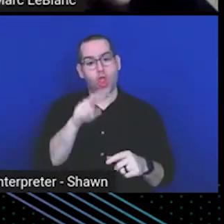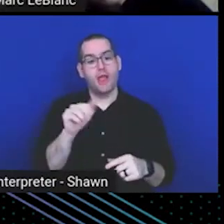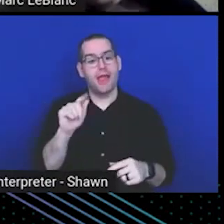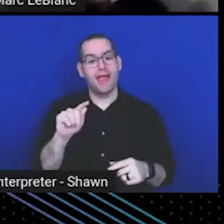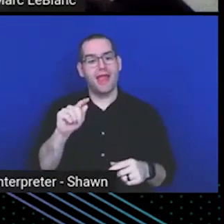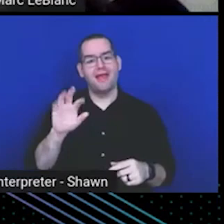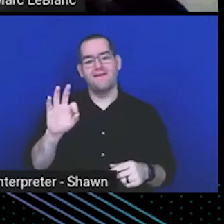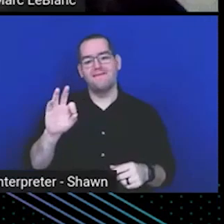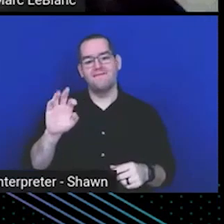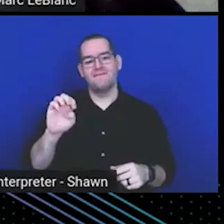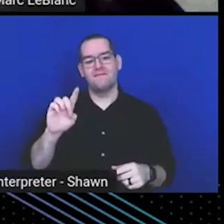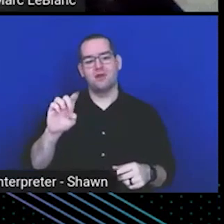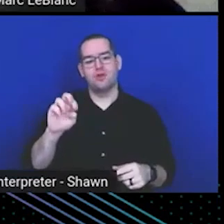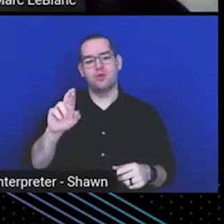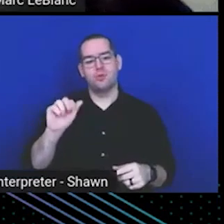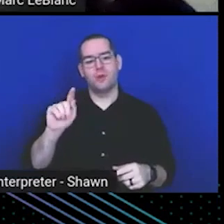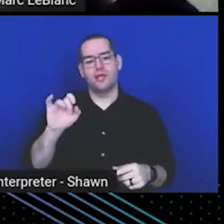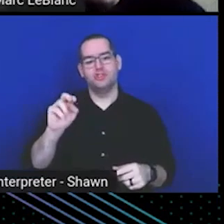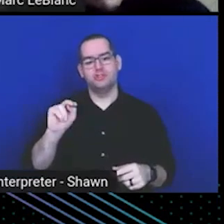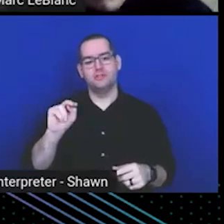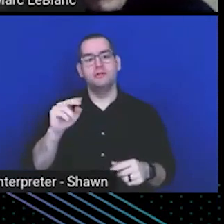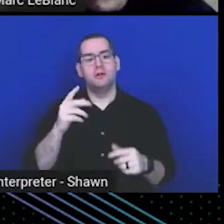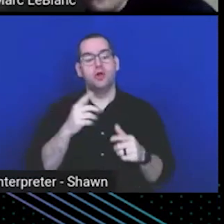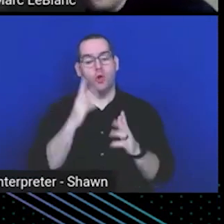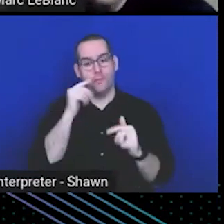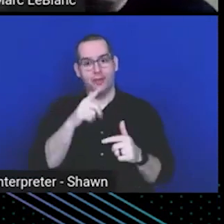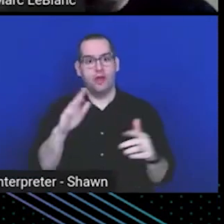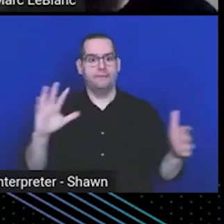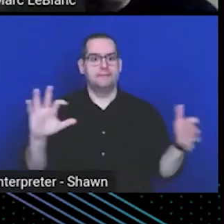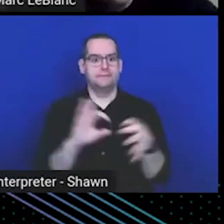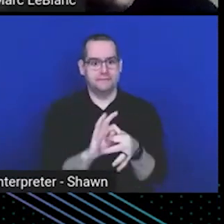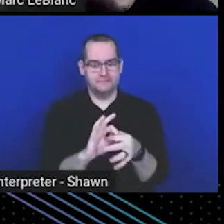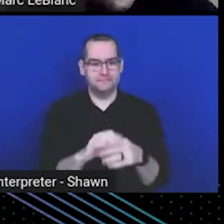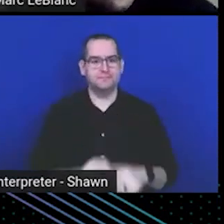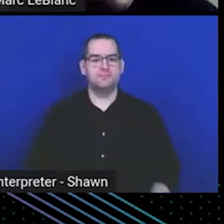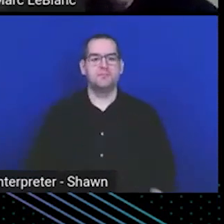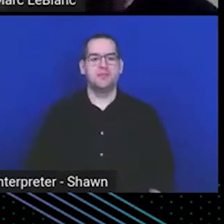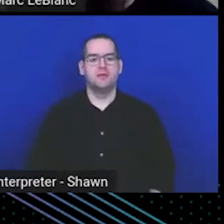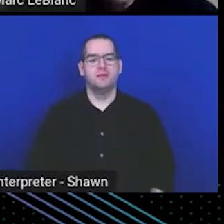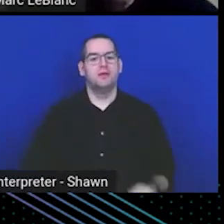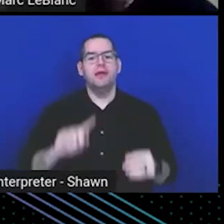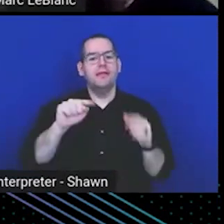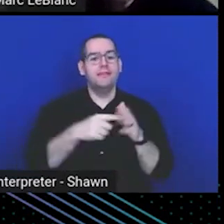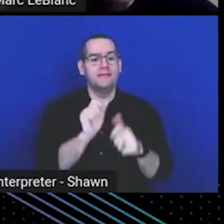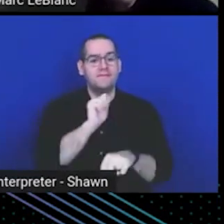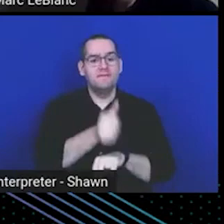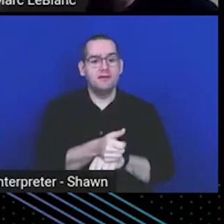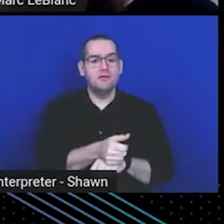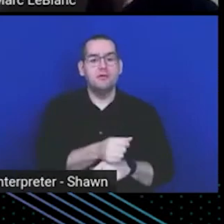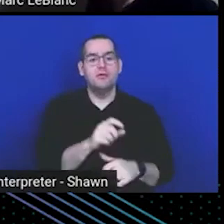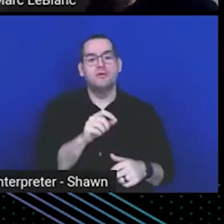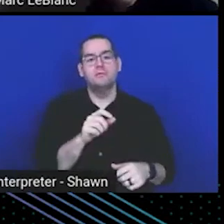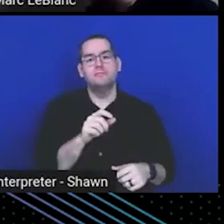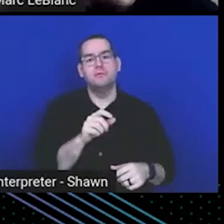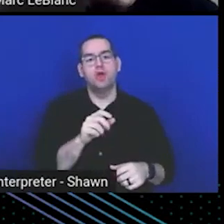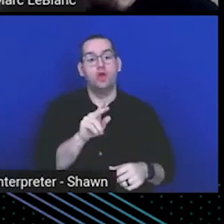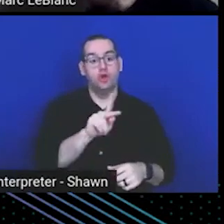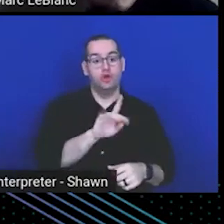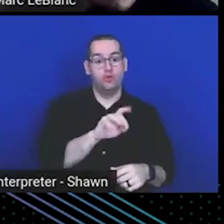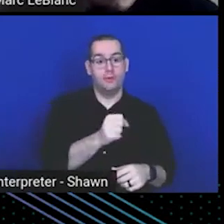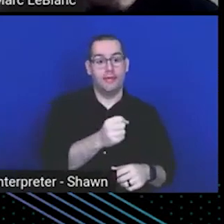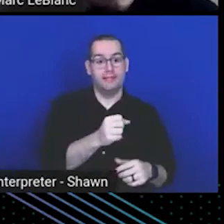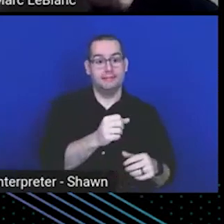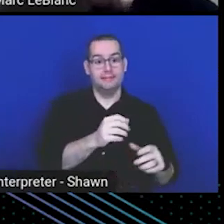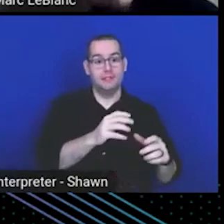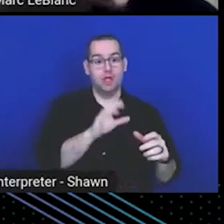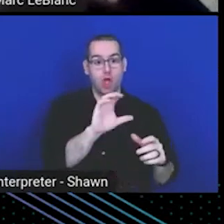you install both kind of separately and then you hook the two together. And the way this is configured is that the Kubernetes console cluster is my